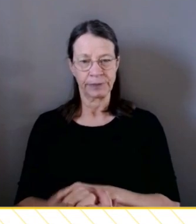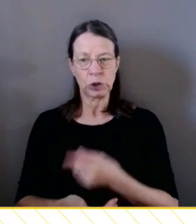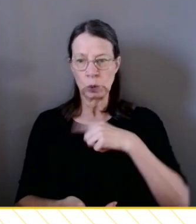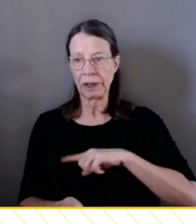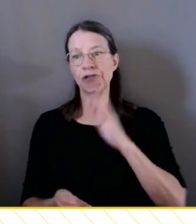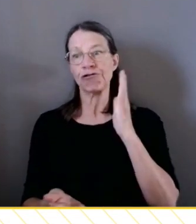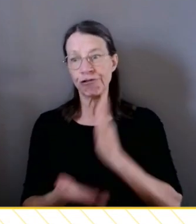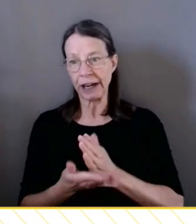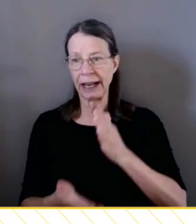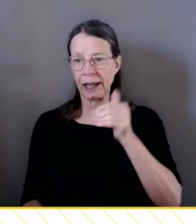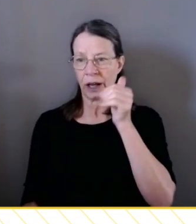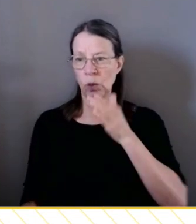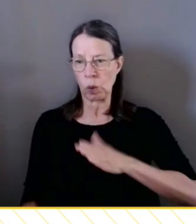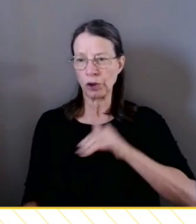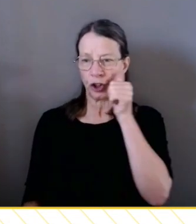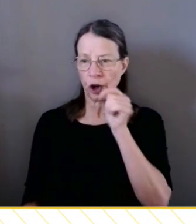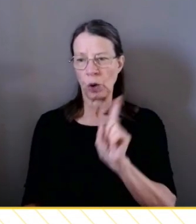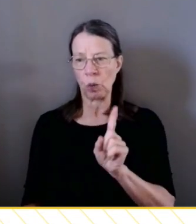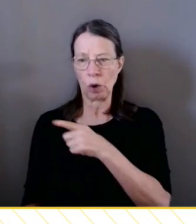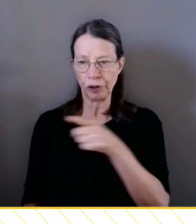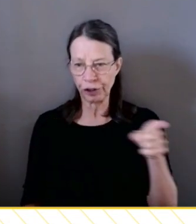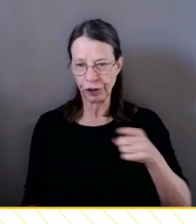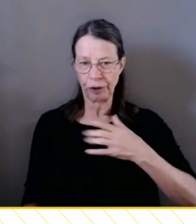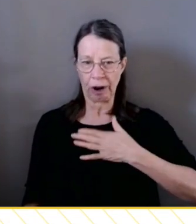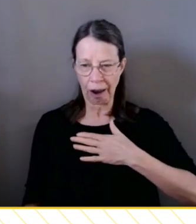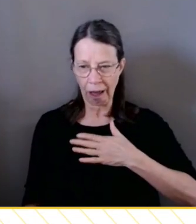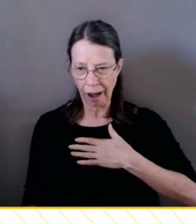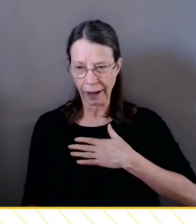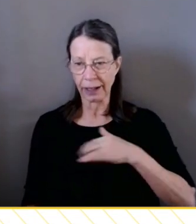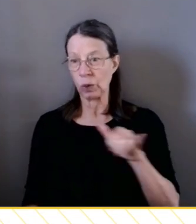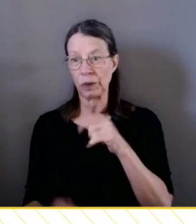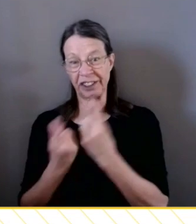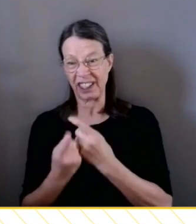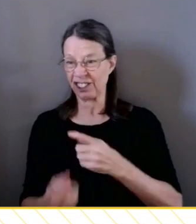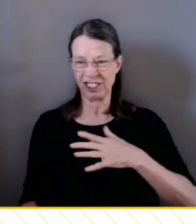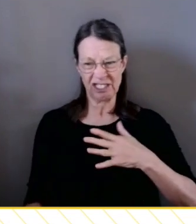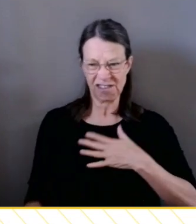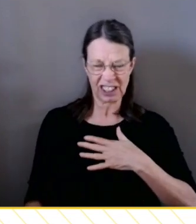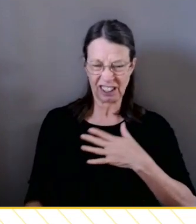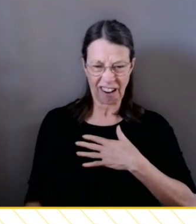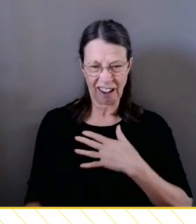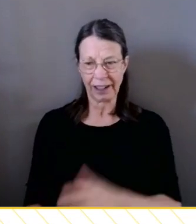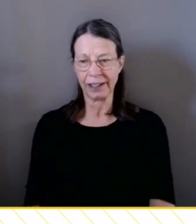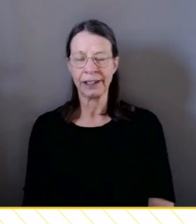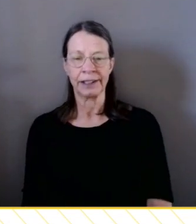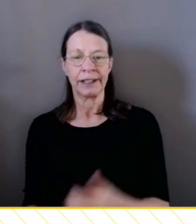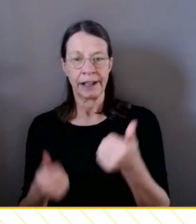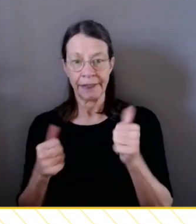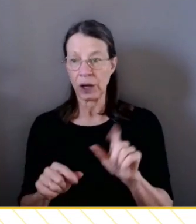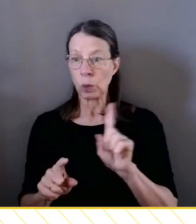what you liked, what you didn't like, and what we can do